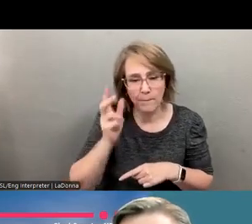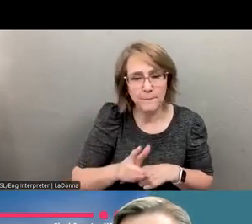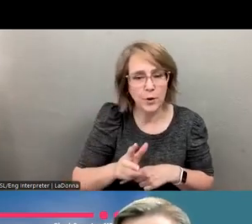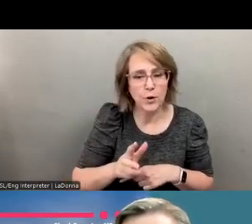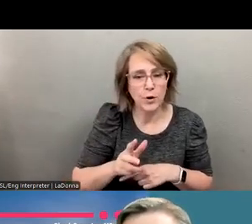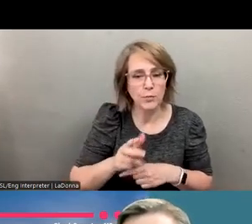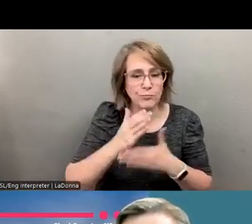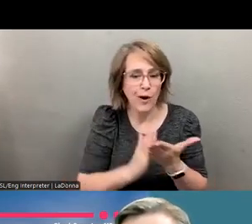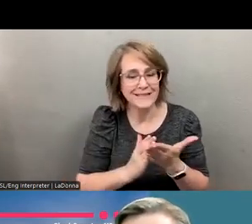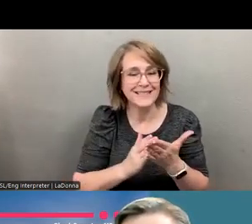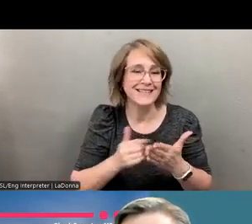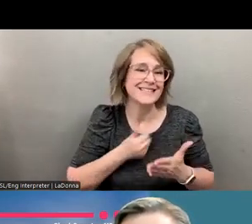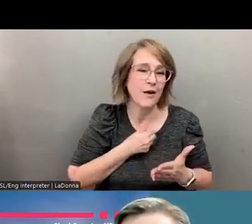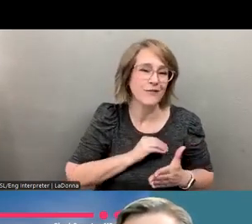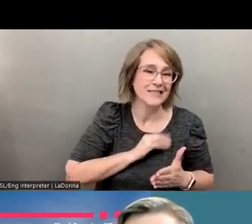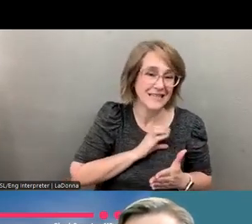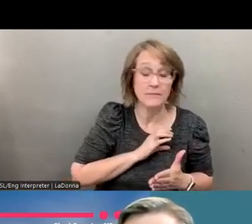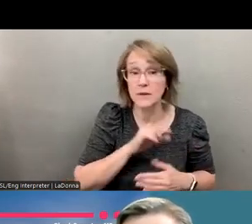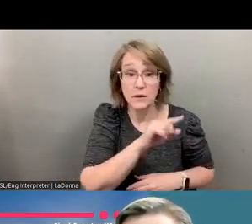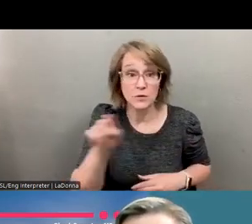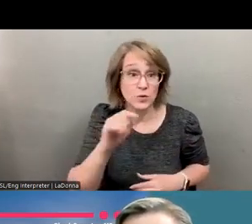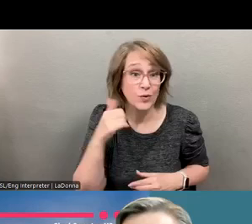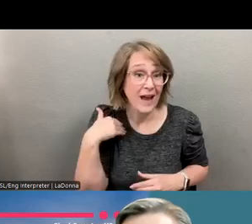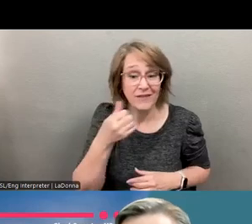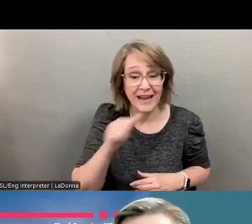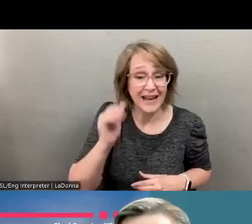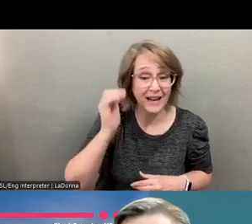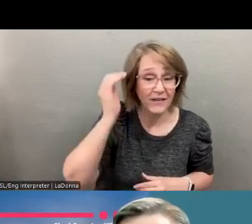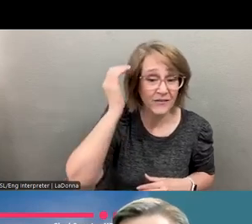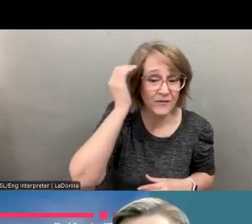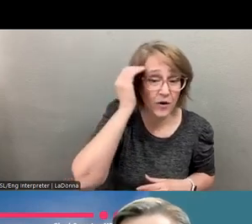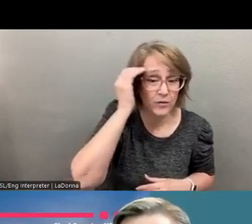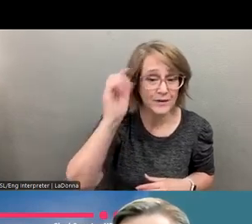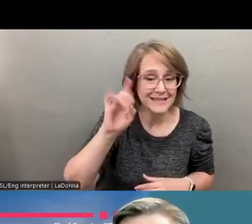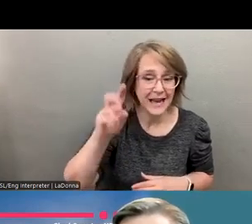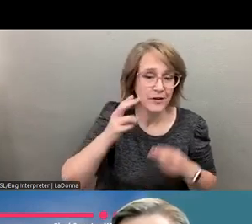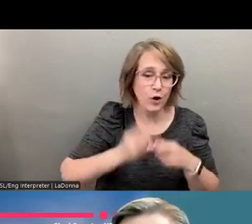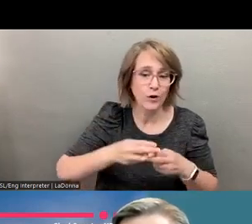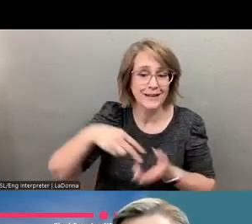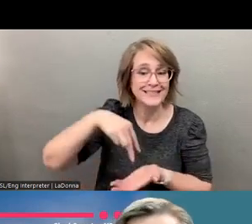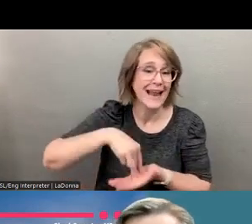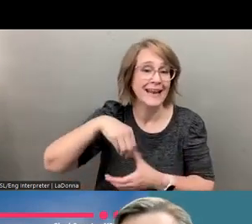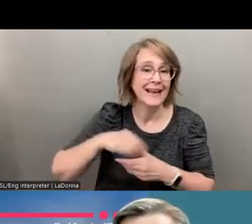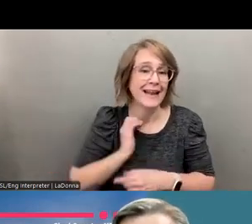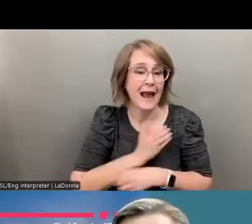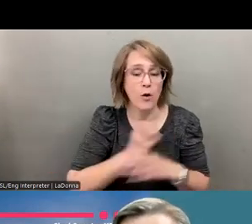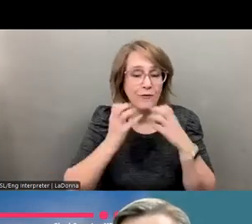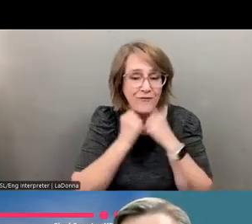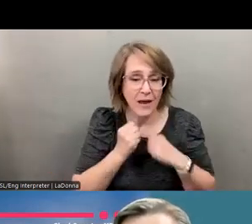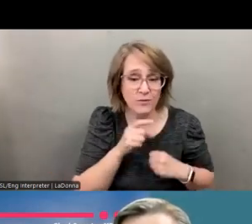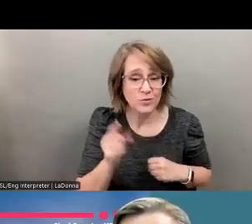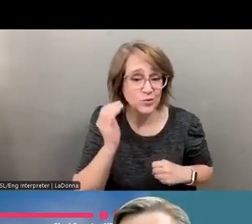on systems as they're setting this up, being aware of that dynamic and partnering with the funders that be entities to be entities